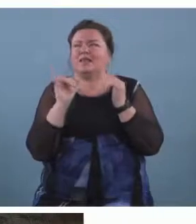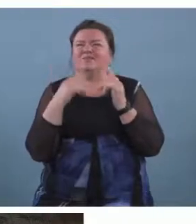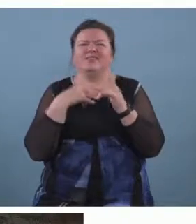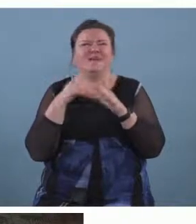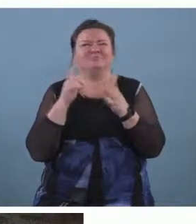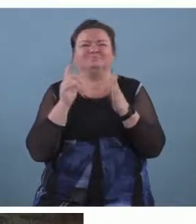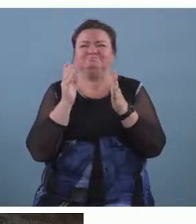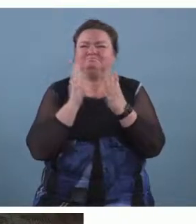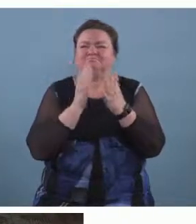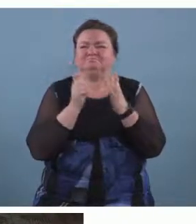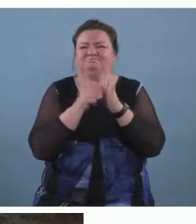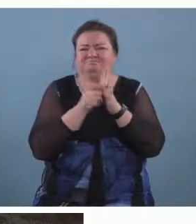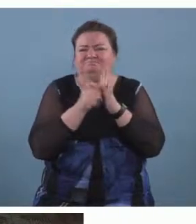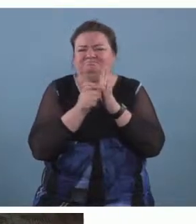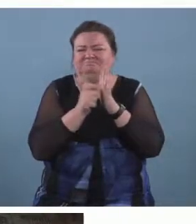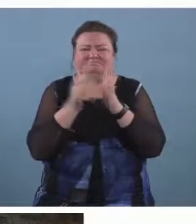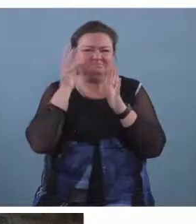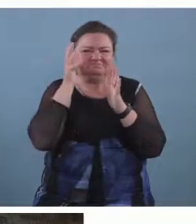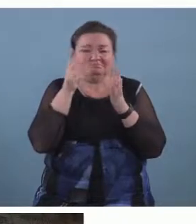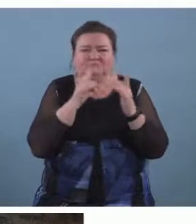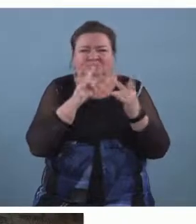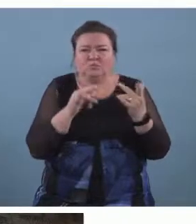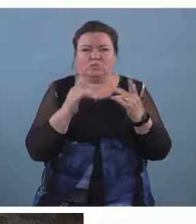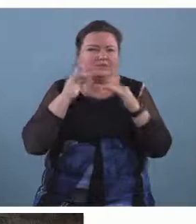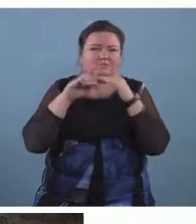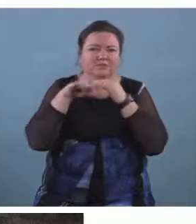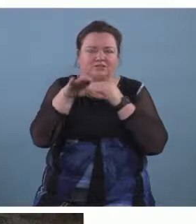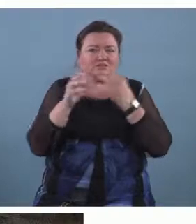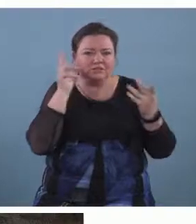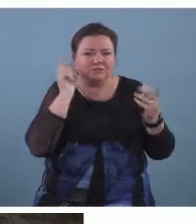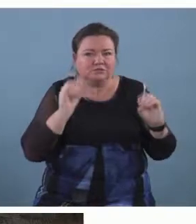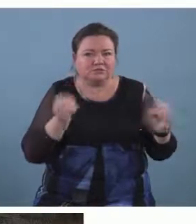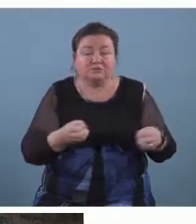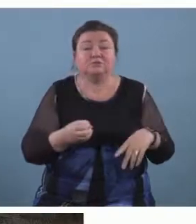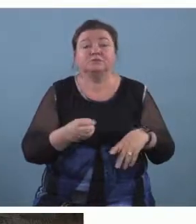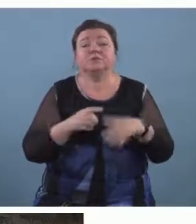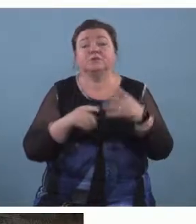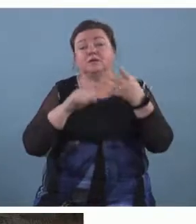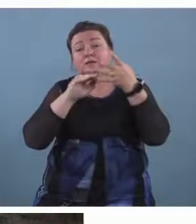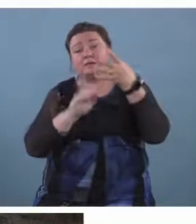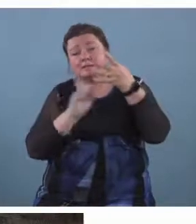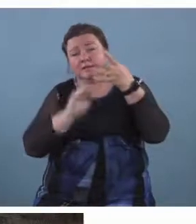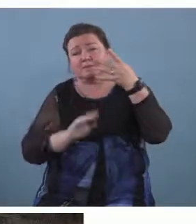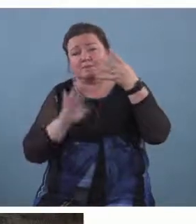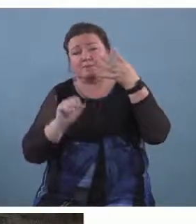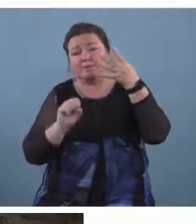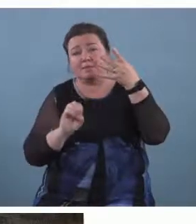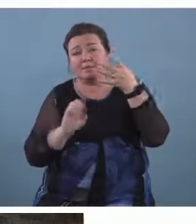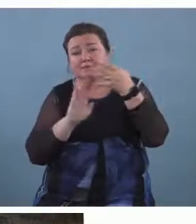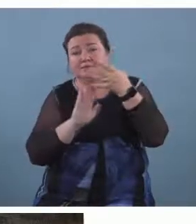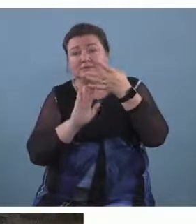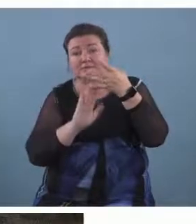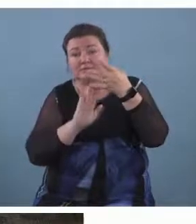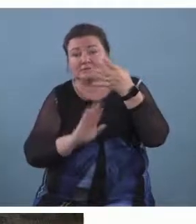rather than anything that is pitched and uh even down in the base area it just